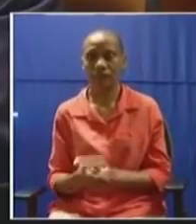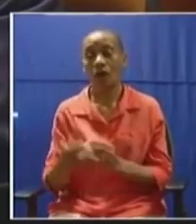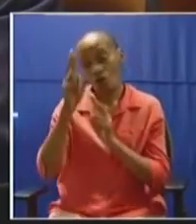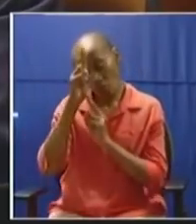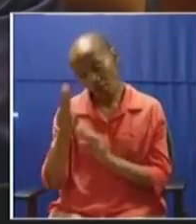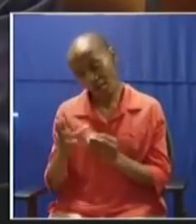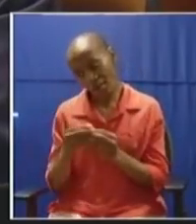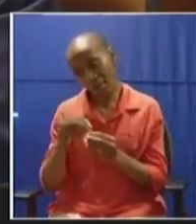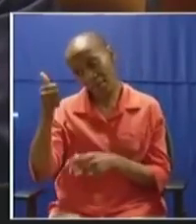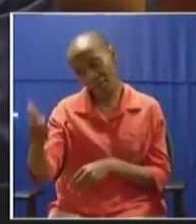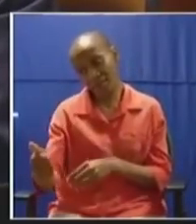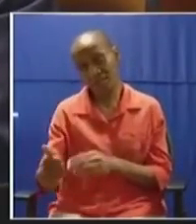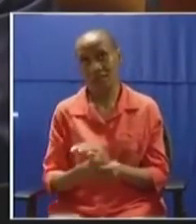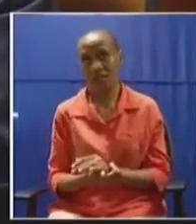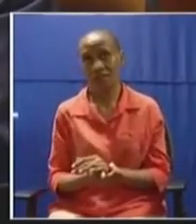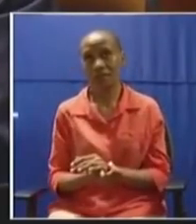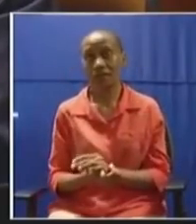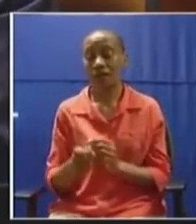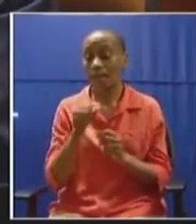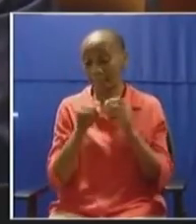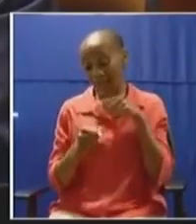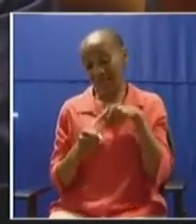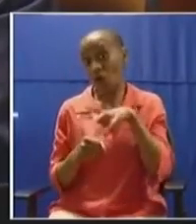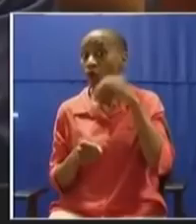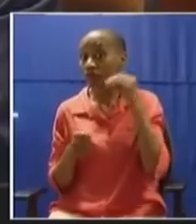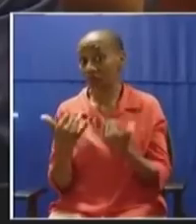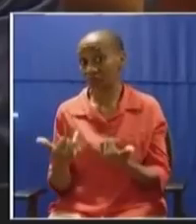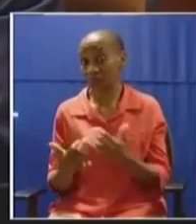Honorable Member, take your seat. very useless, man. I'm switching off your mic now.